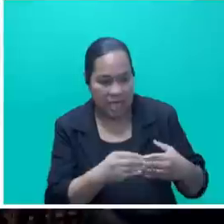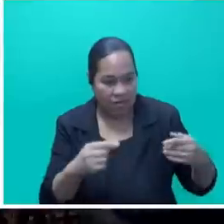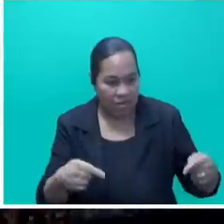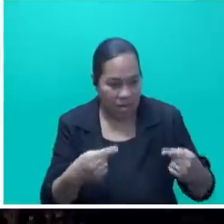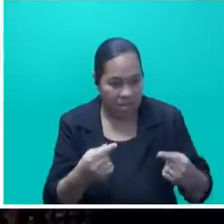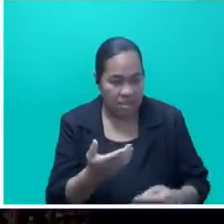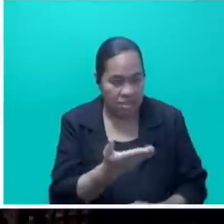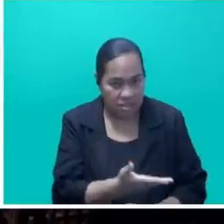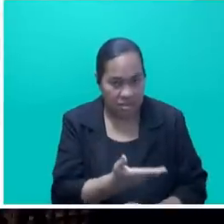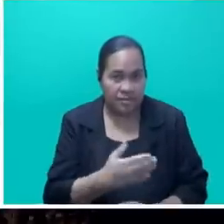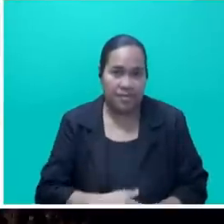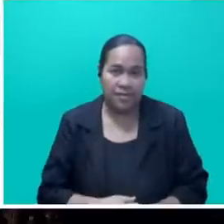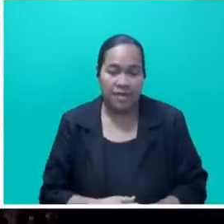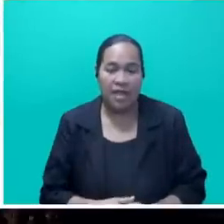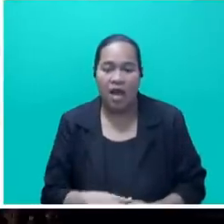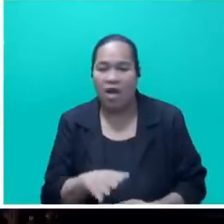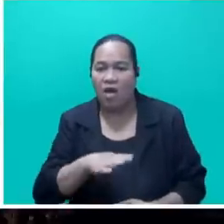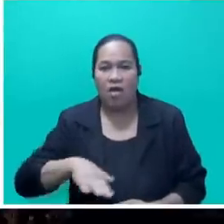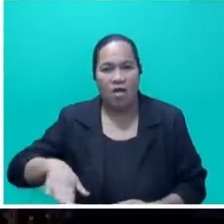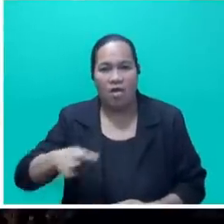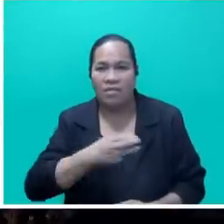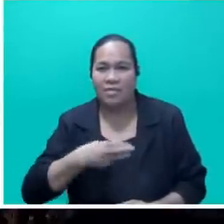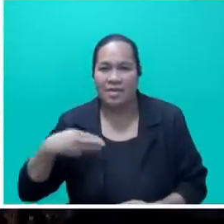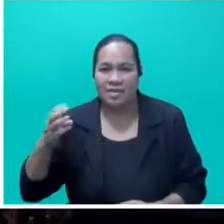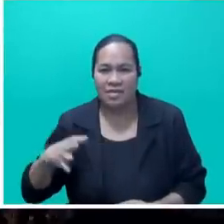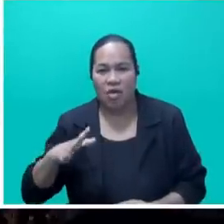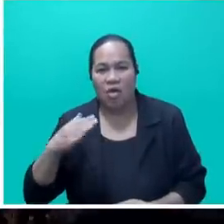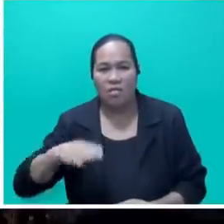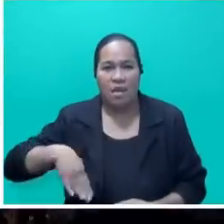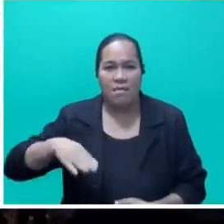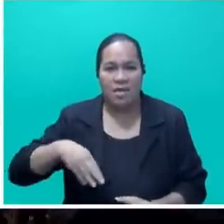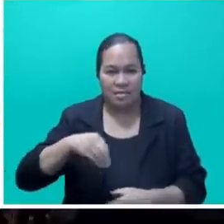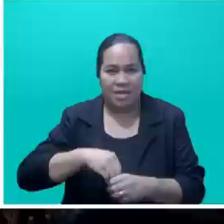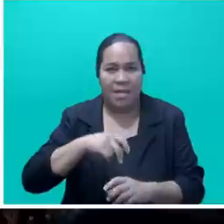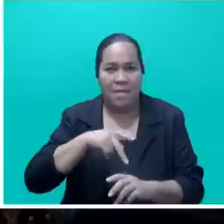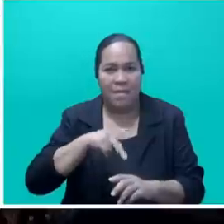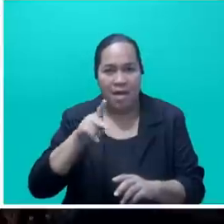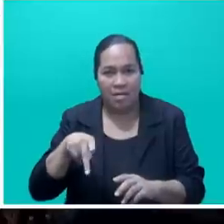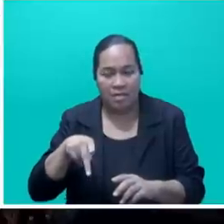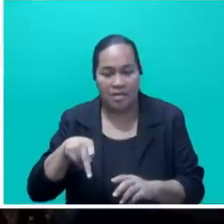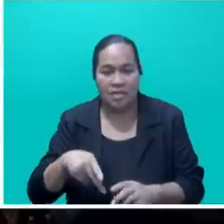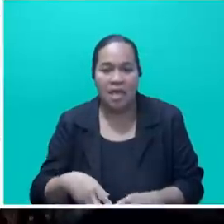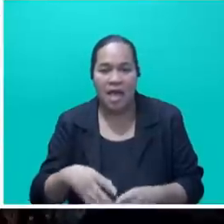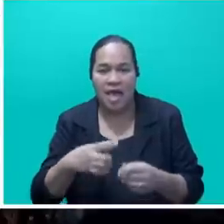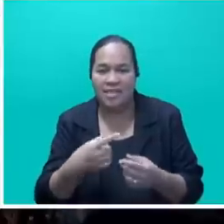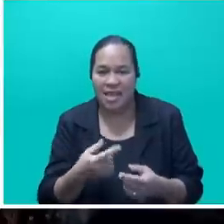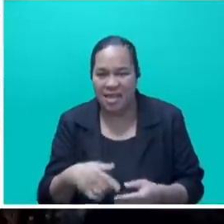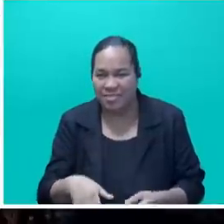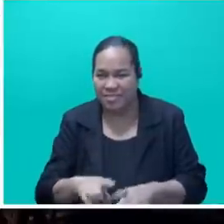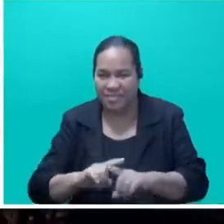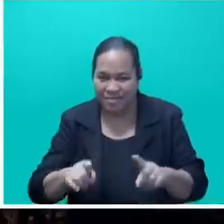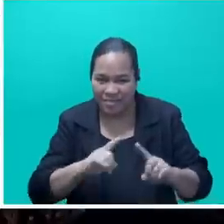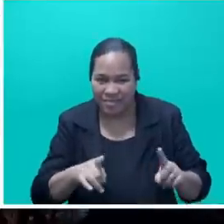Honourable Ministers and Assistant Ministers, Honourable Members of Parliament, Distinguished Guest, and our